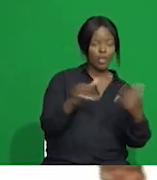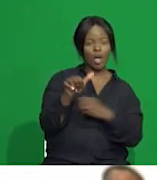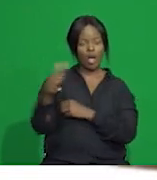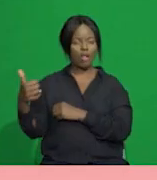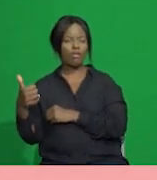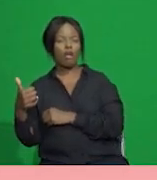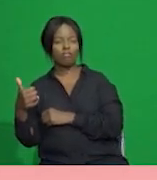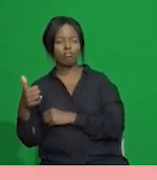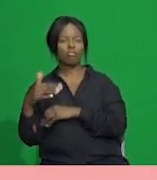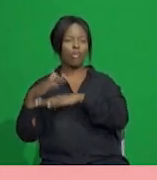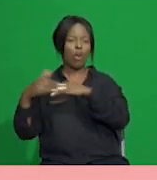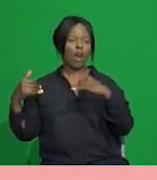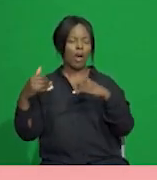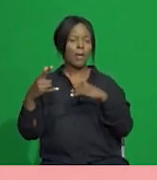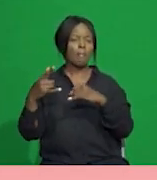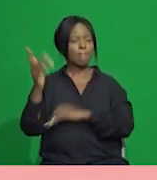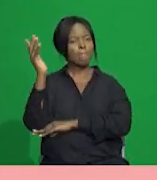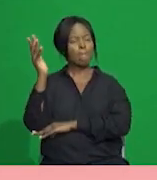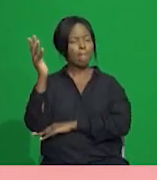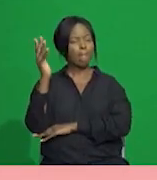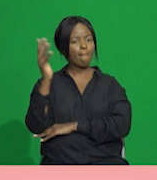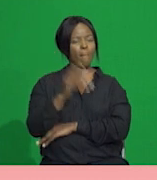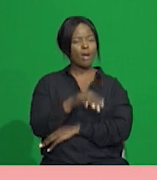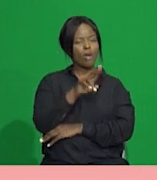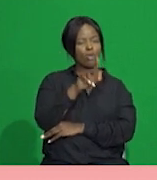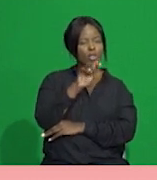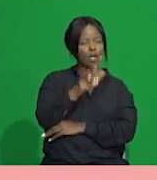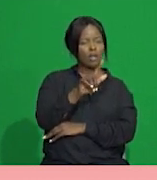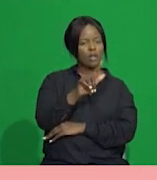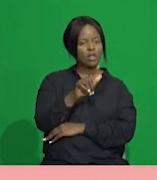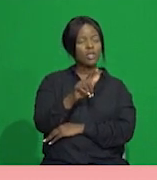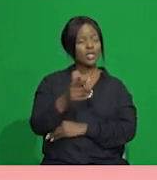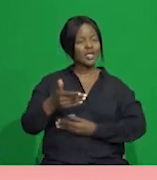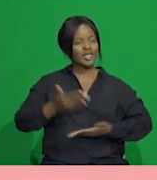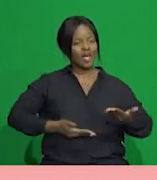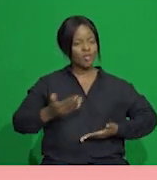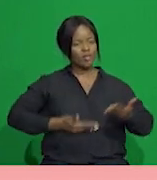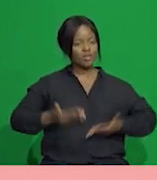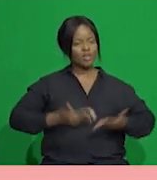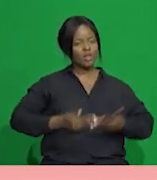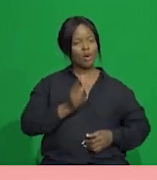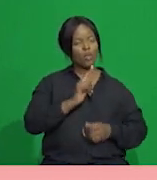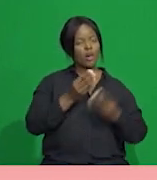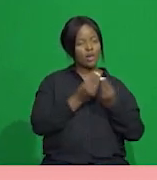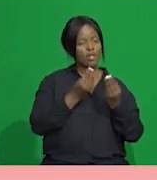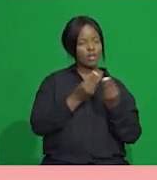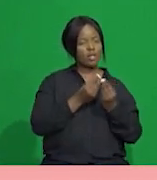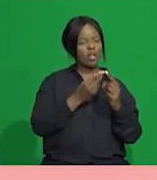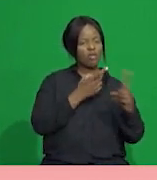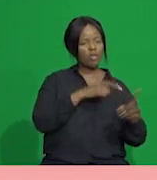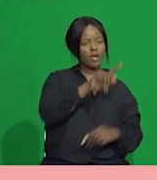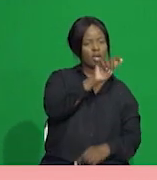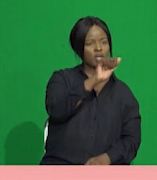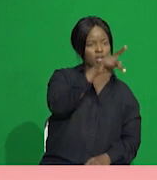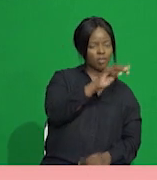UTEL also offers a digitization service to convert analog materials from tape into digital formats.